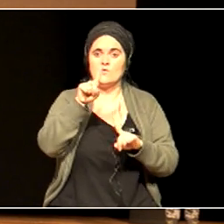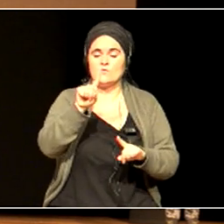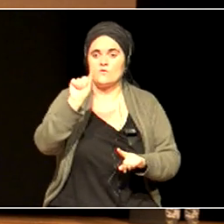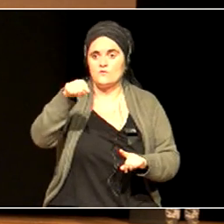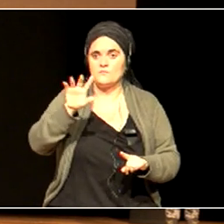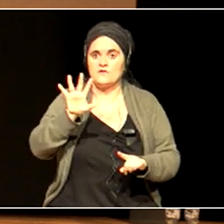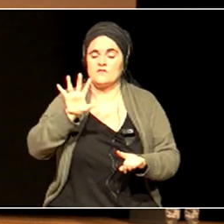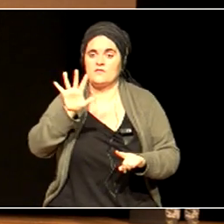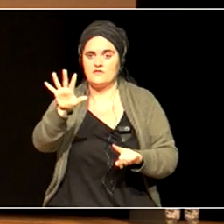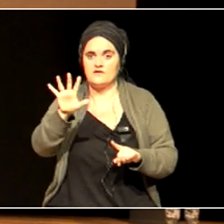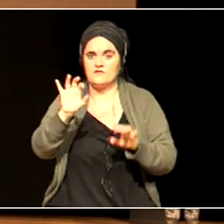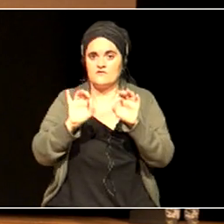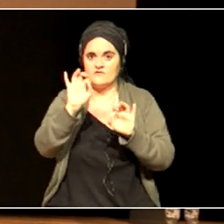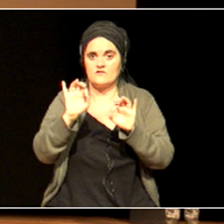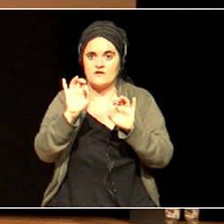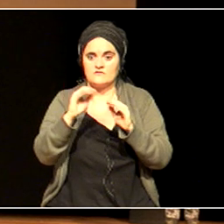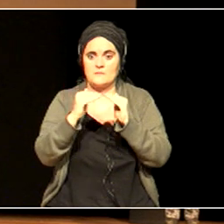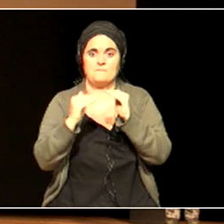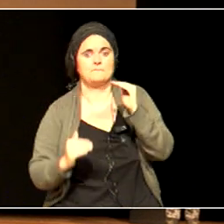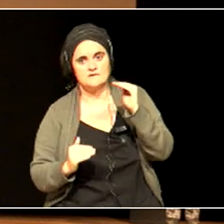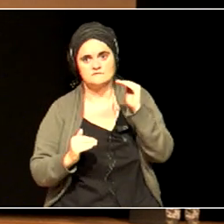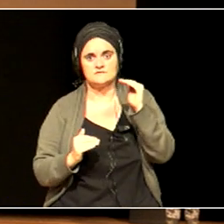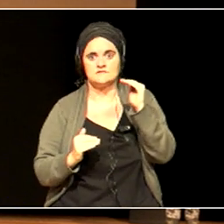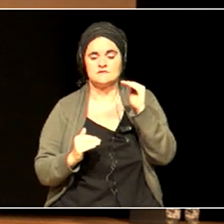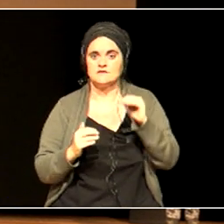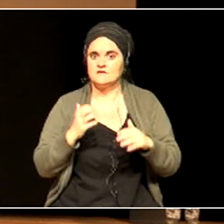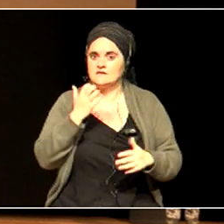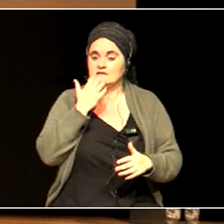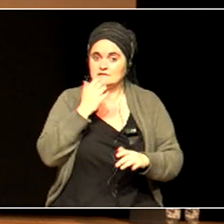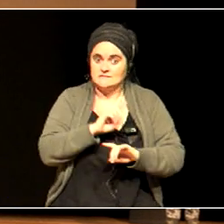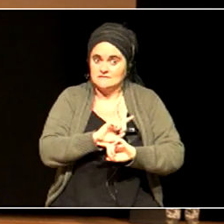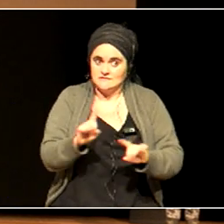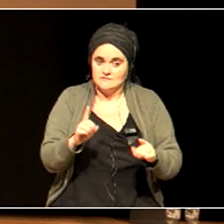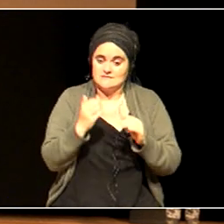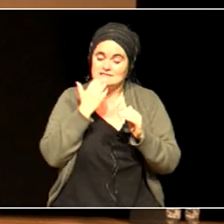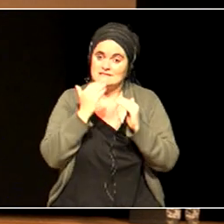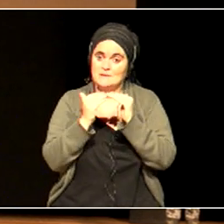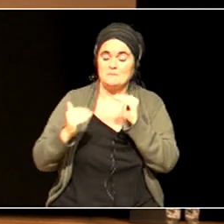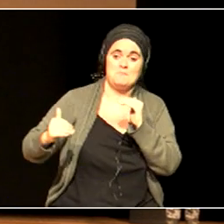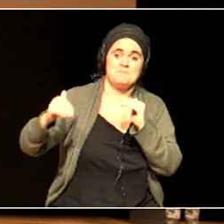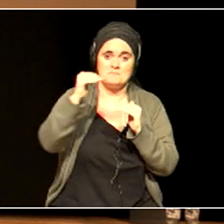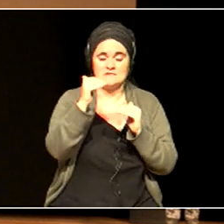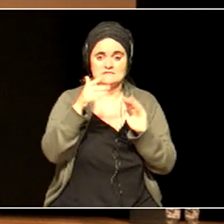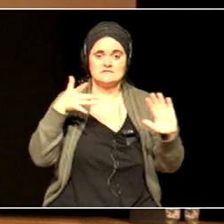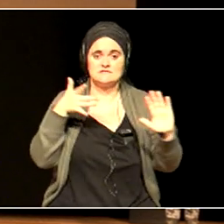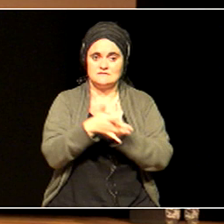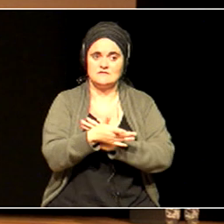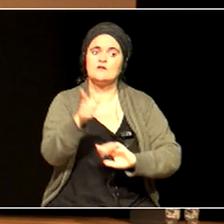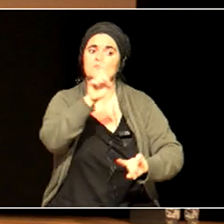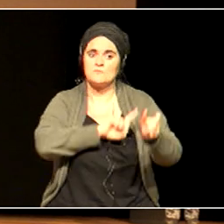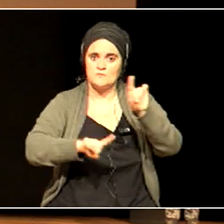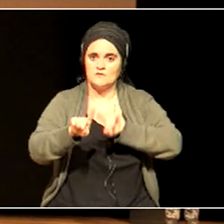are, unstoppable catastrophic climate breakdown will happen. And at present,